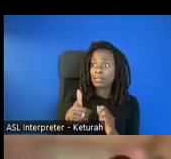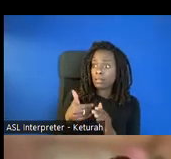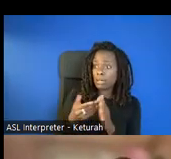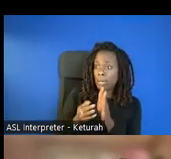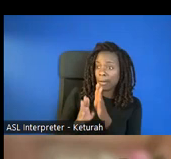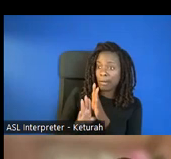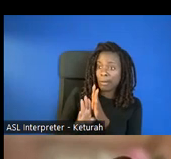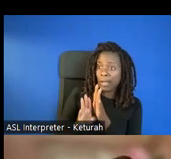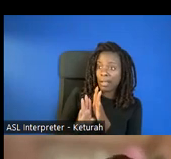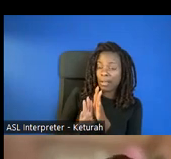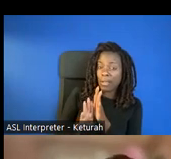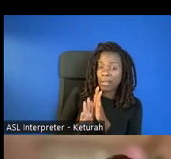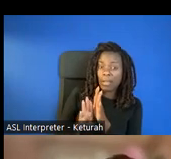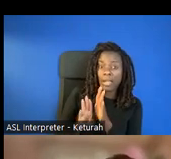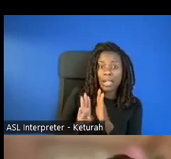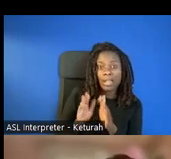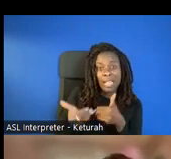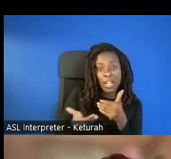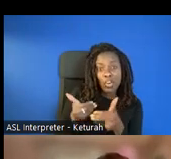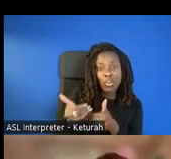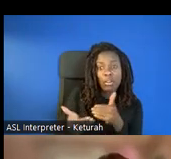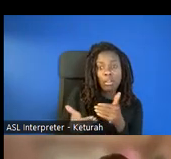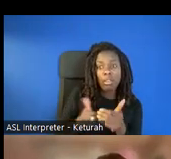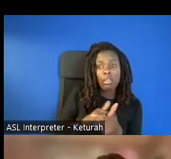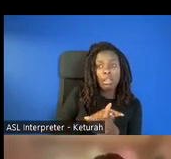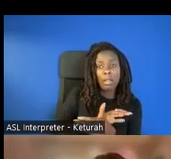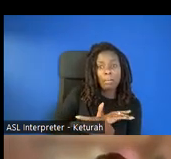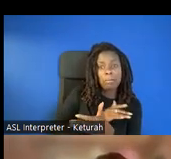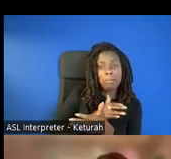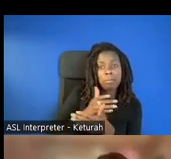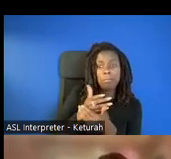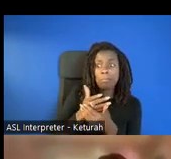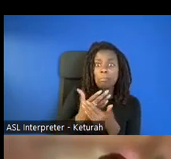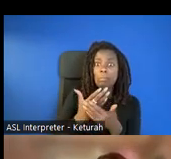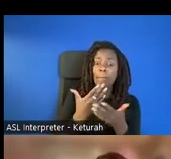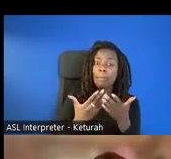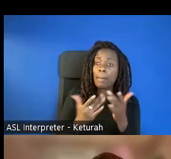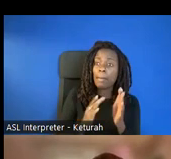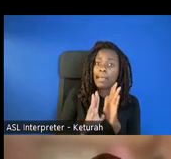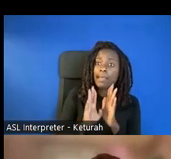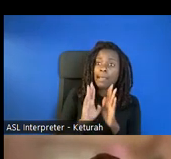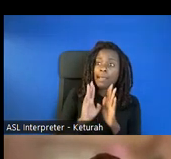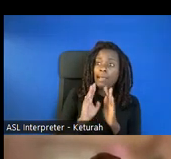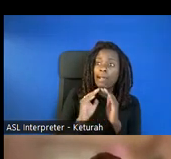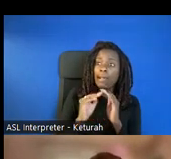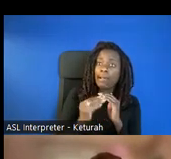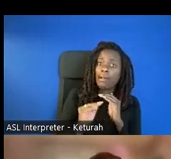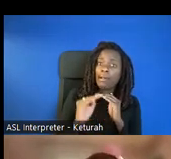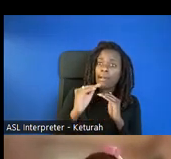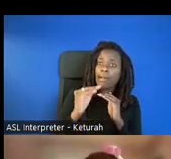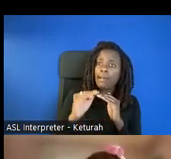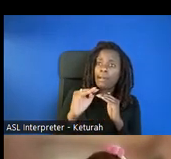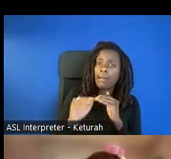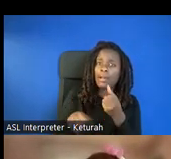really is a strengths-based approach to ensure that we're starting wherever a child is. And then a key part is that